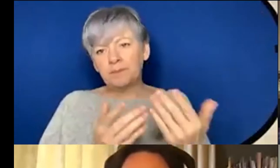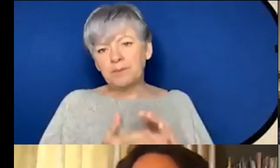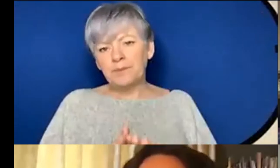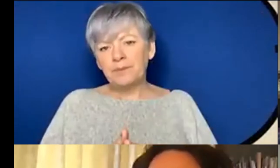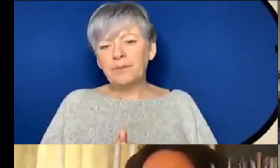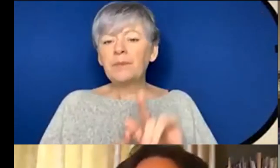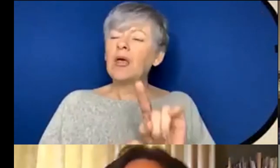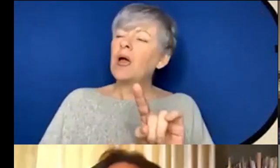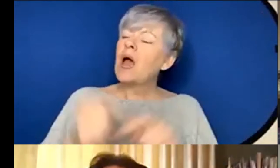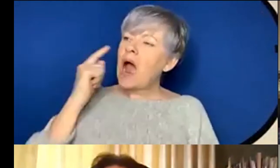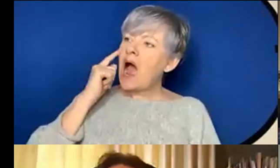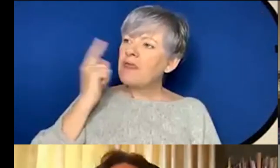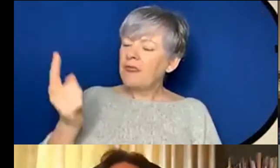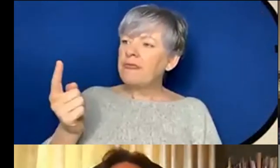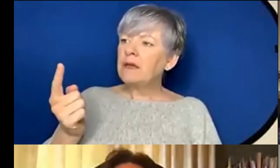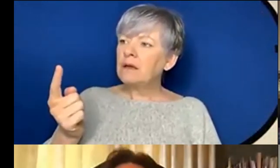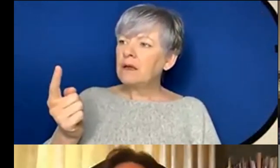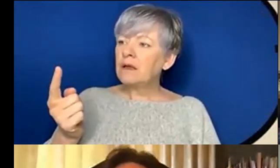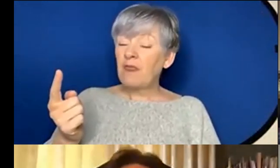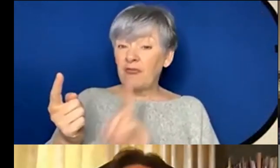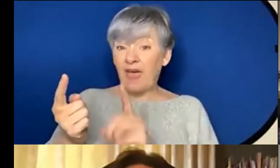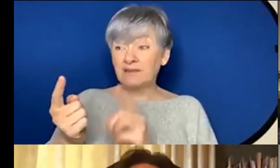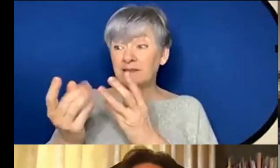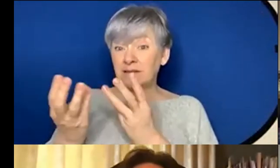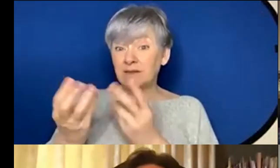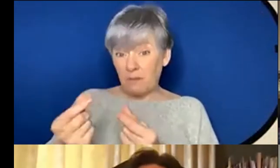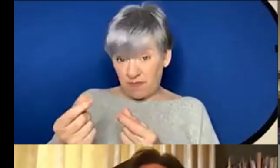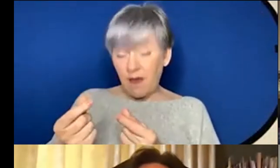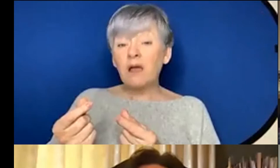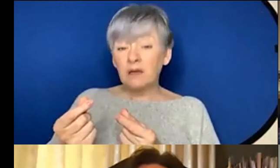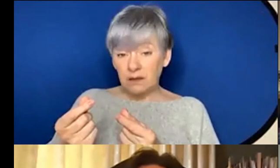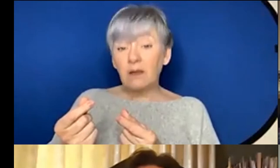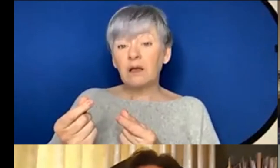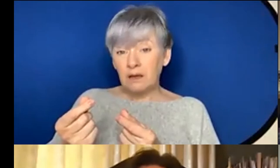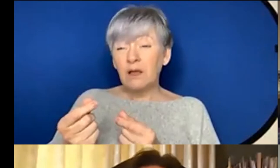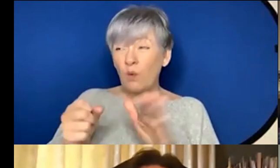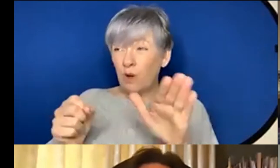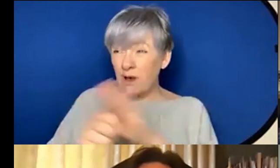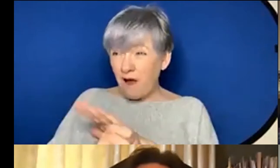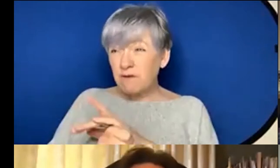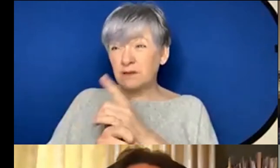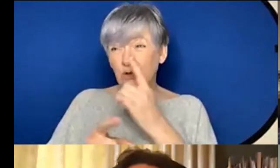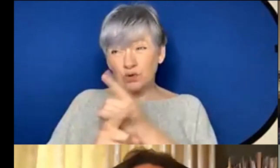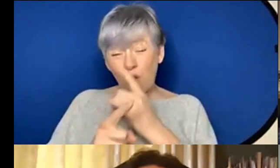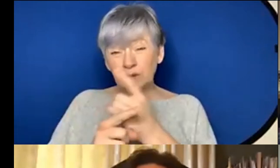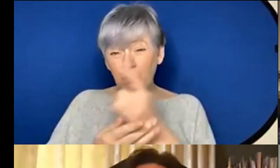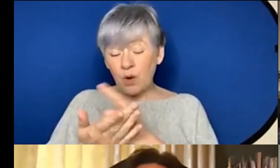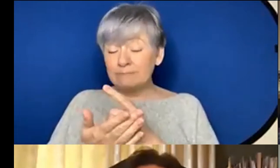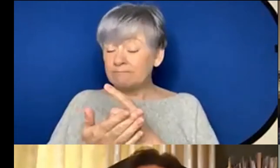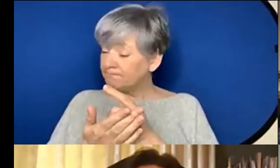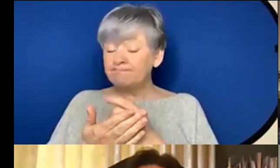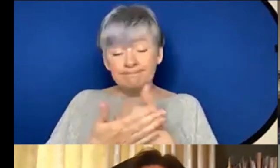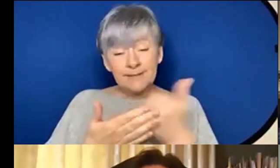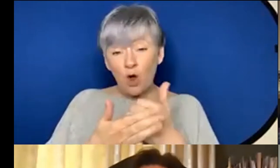I I think that that that is something that that we've sort of covered and talked about I think it's quite a common feeling that for a lot of